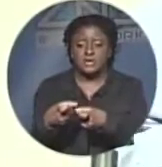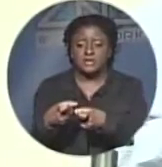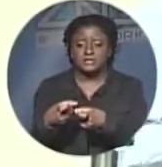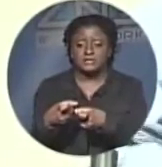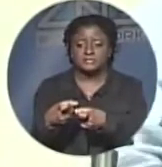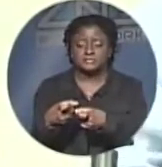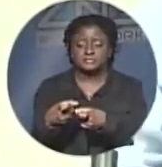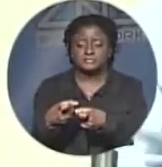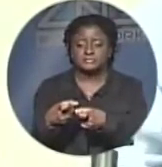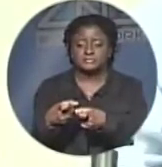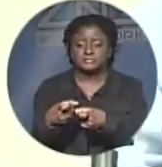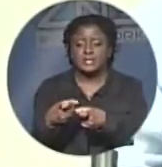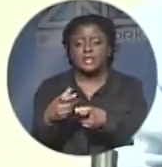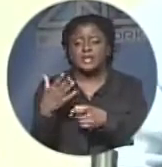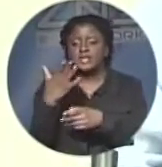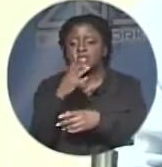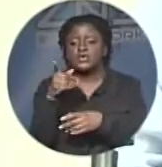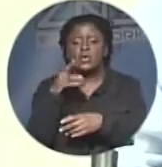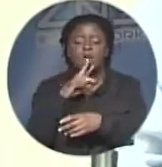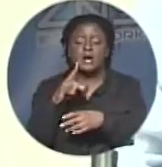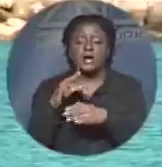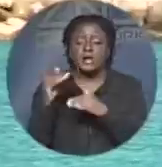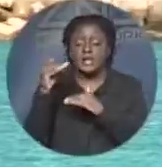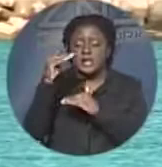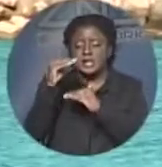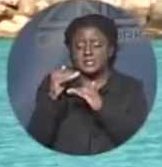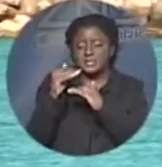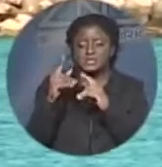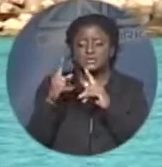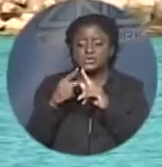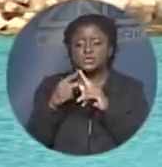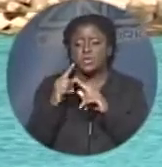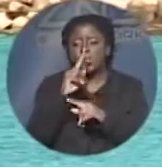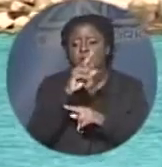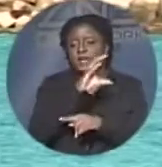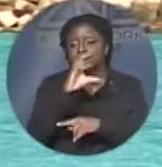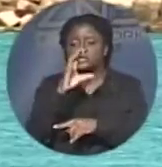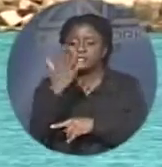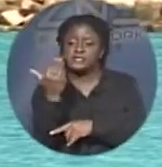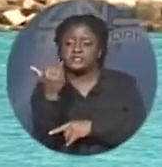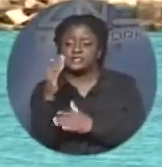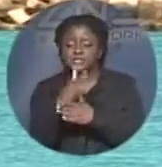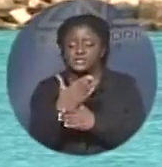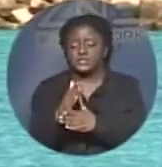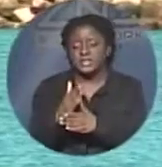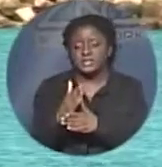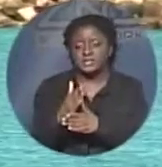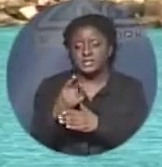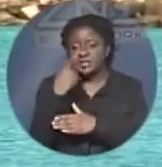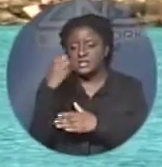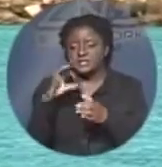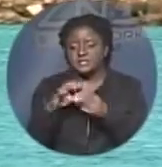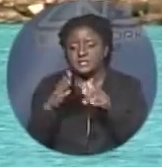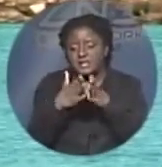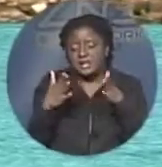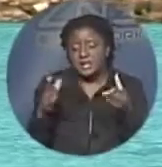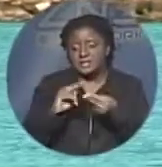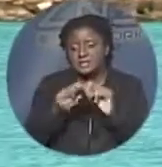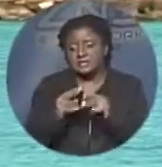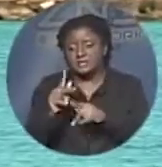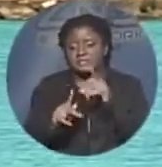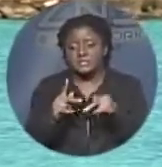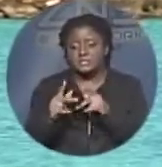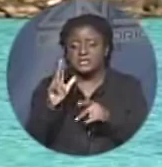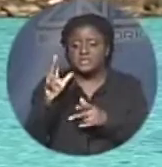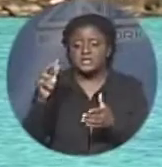bottom-up formula, that's what the result was. In the end, because of the large subscription, 3,388 people who